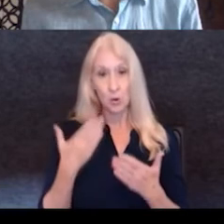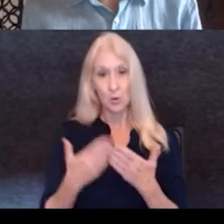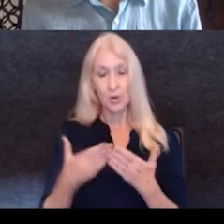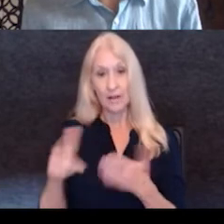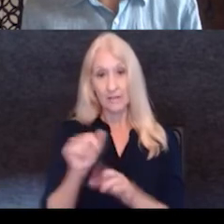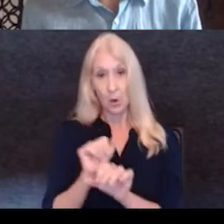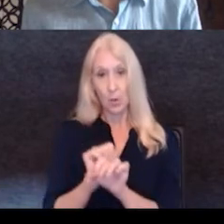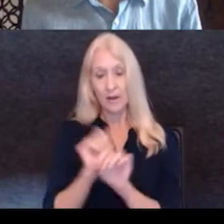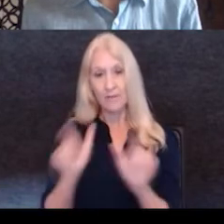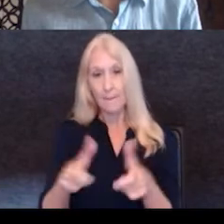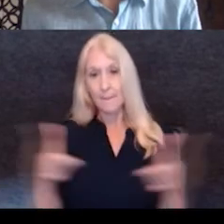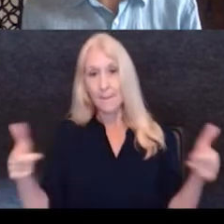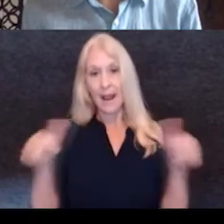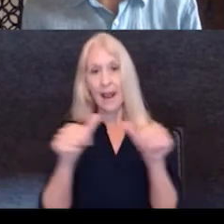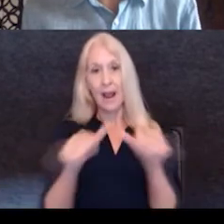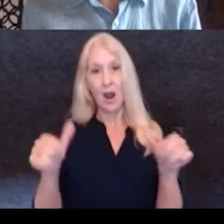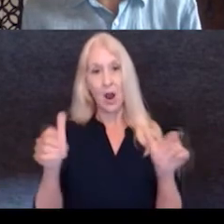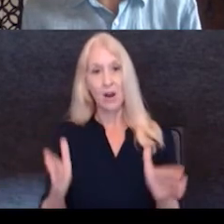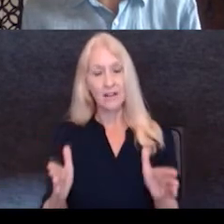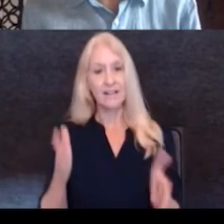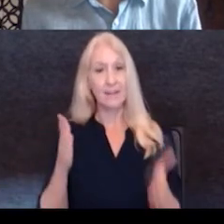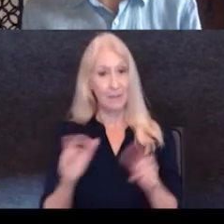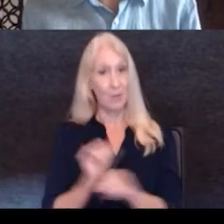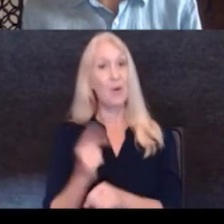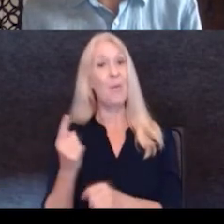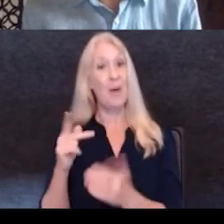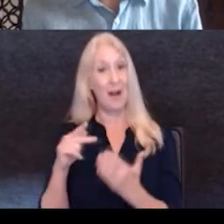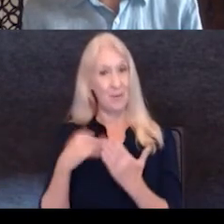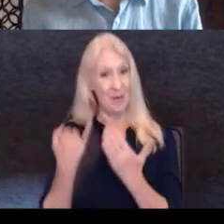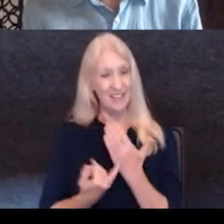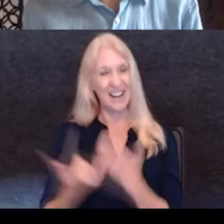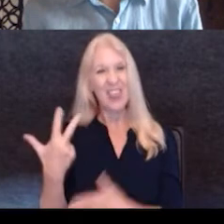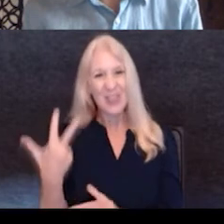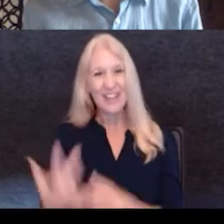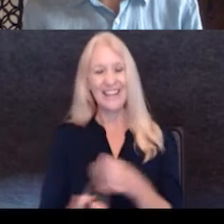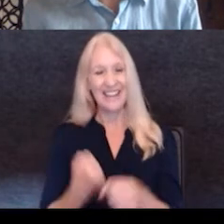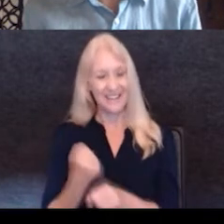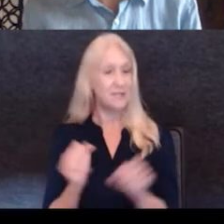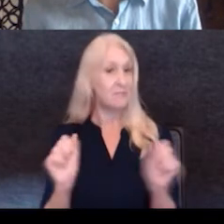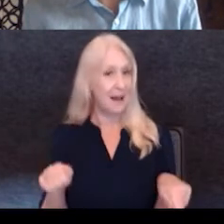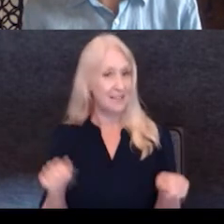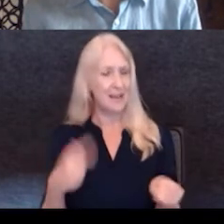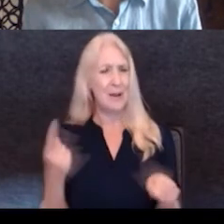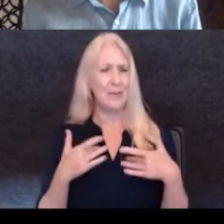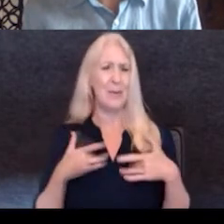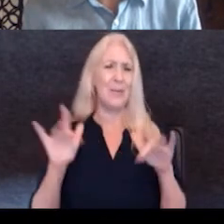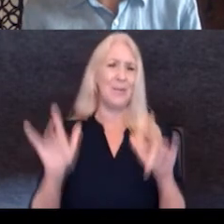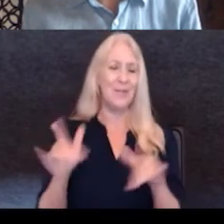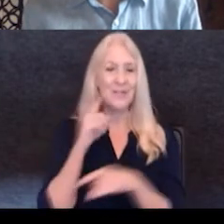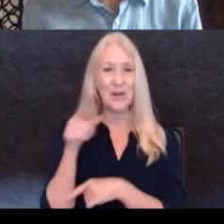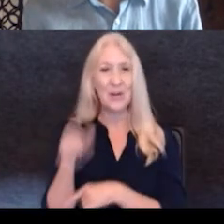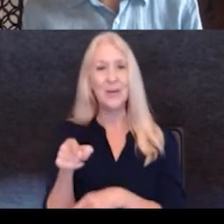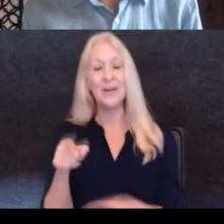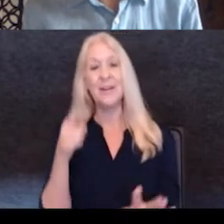you're working for a big architect, you might be working on a project for three years. And I always have so much, um, empathy for you guys because,